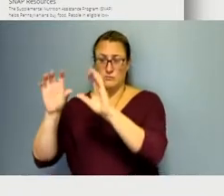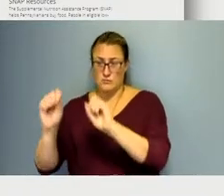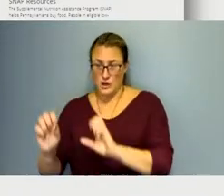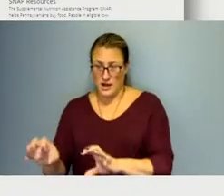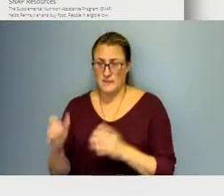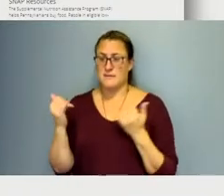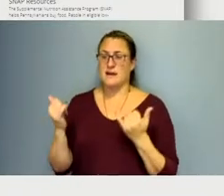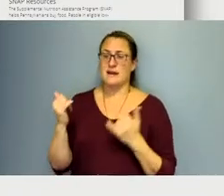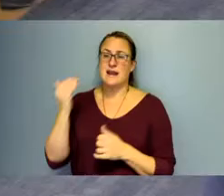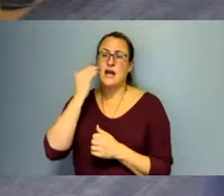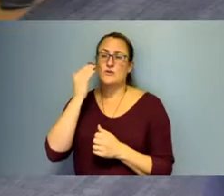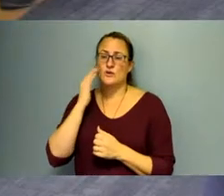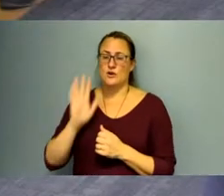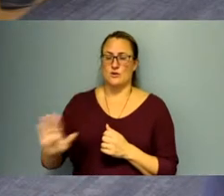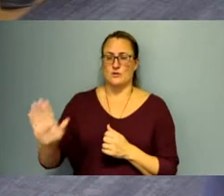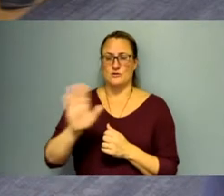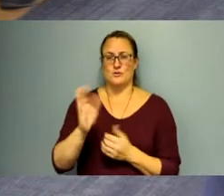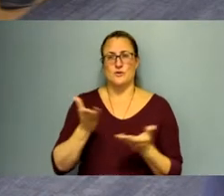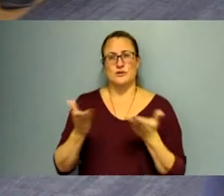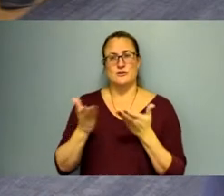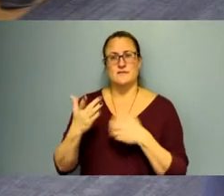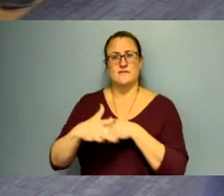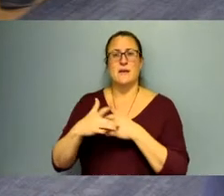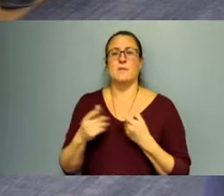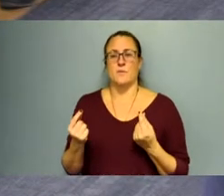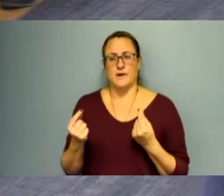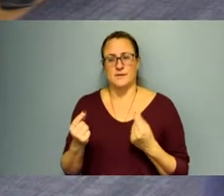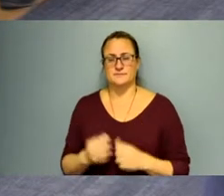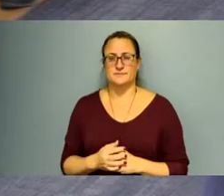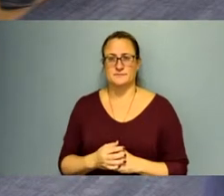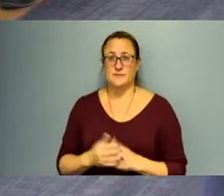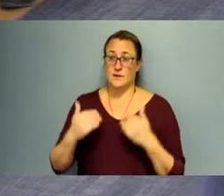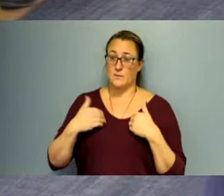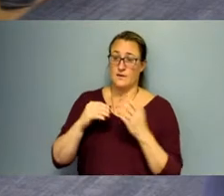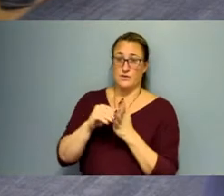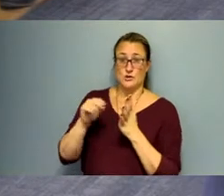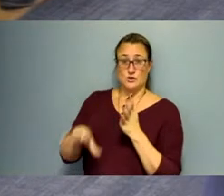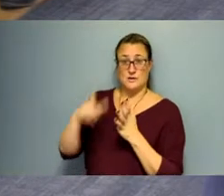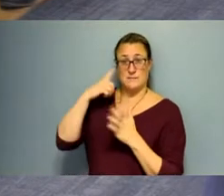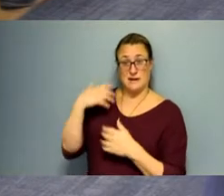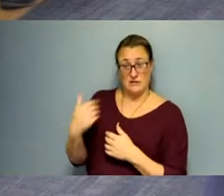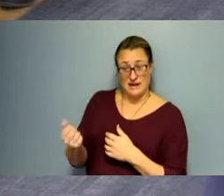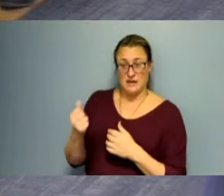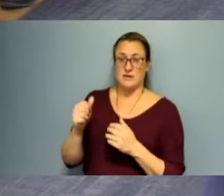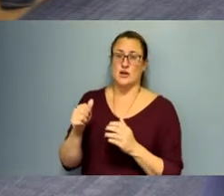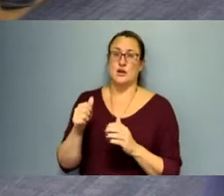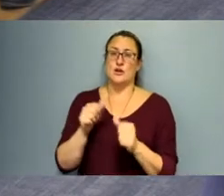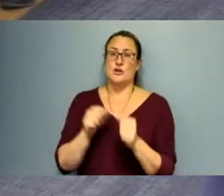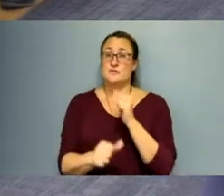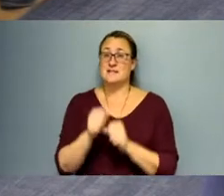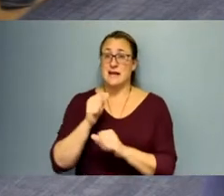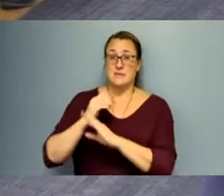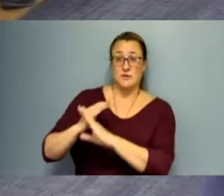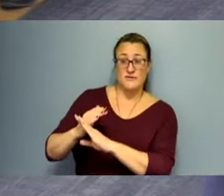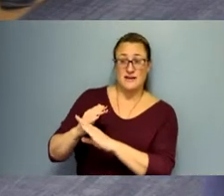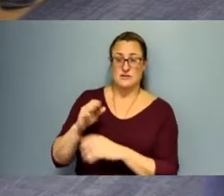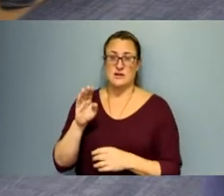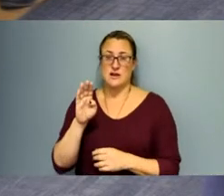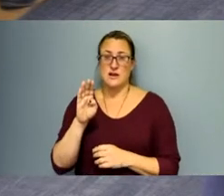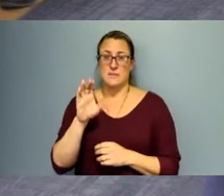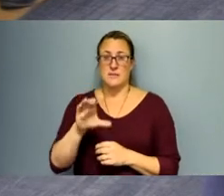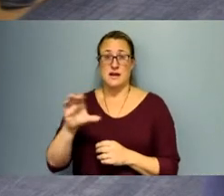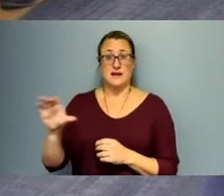available to them in the community. We also have student mental health and suicide prevention and a bucks care team. So we want to make sure